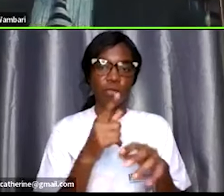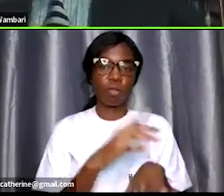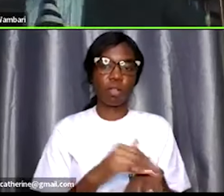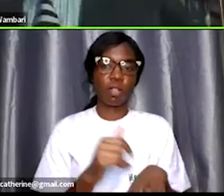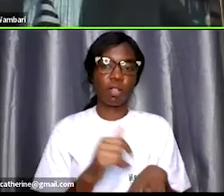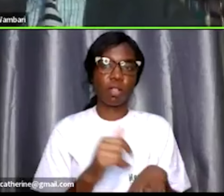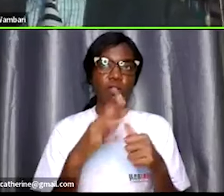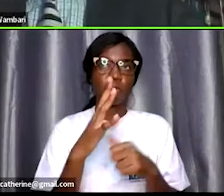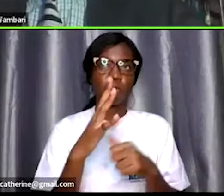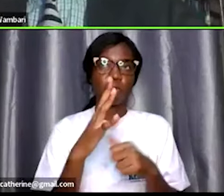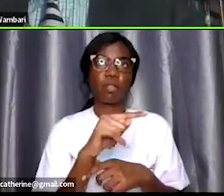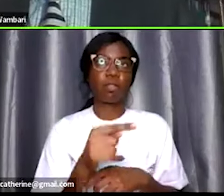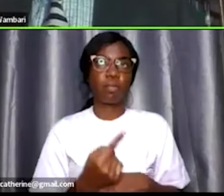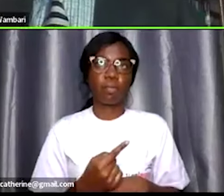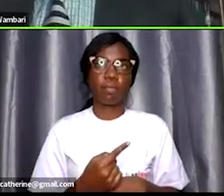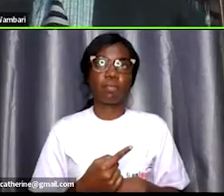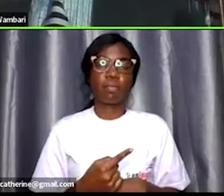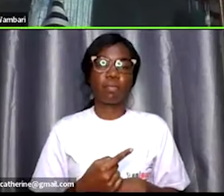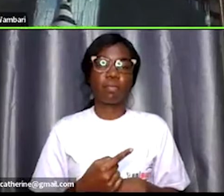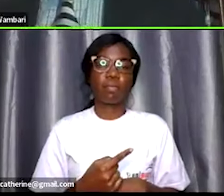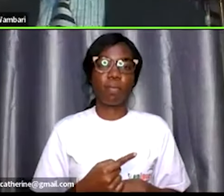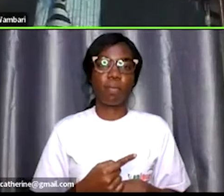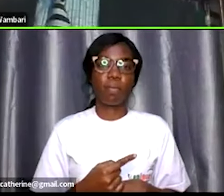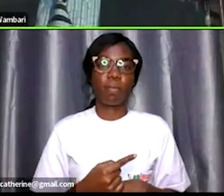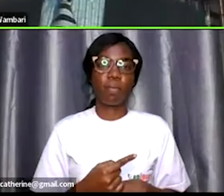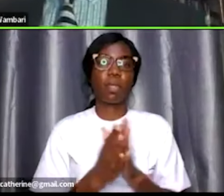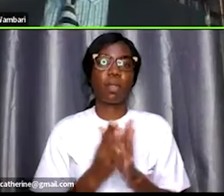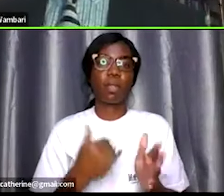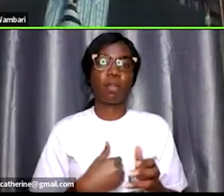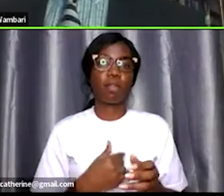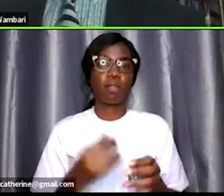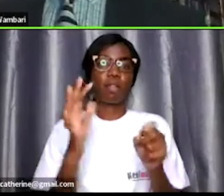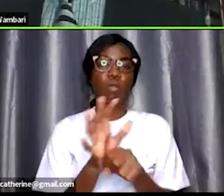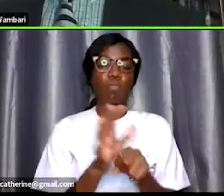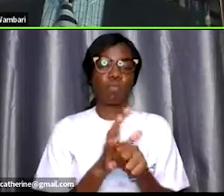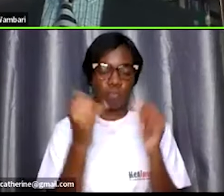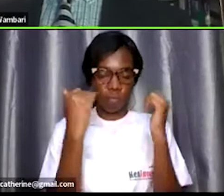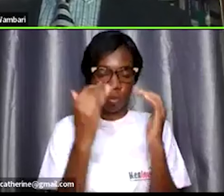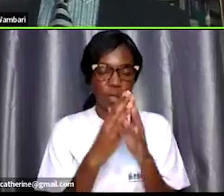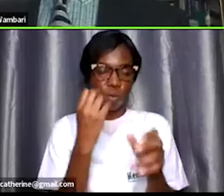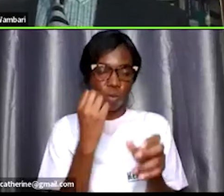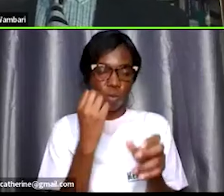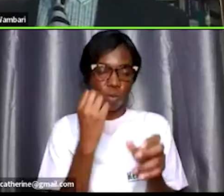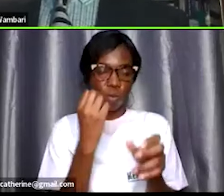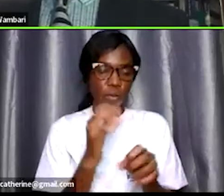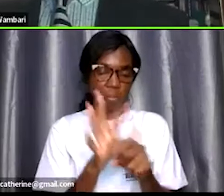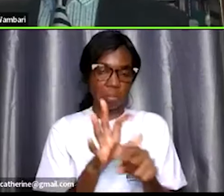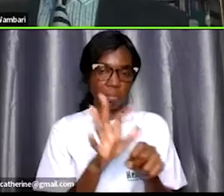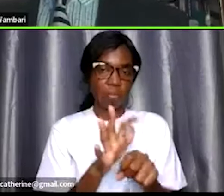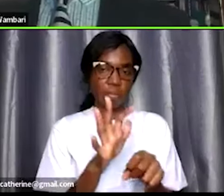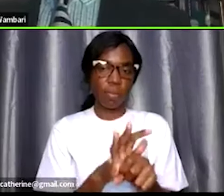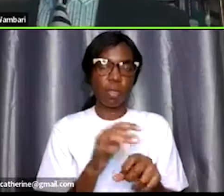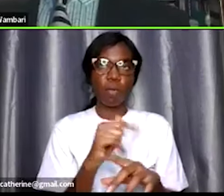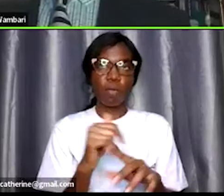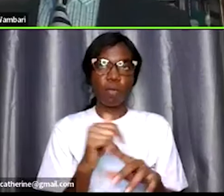so there's a lot of money but there's a a lot of uh studying and working a lot of hours and all the hours but